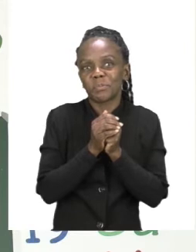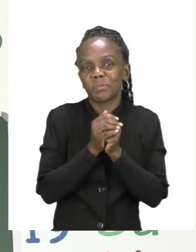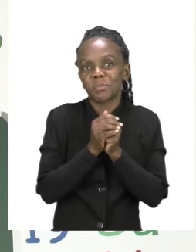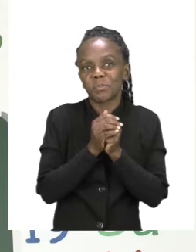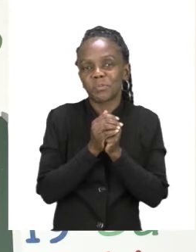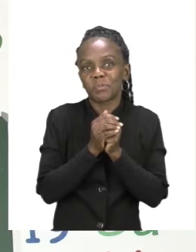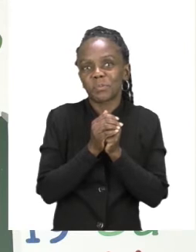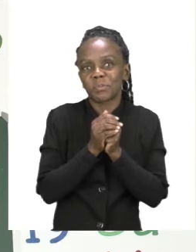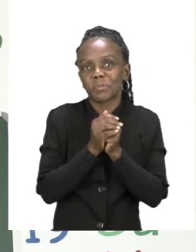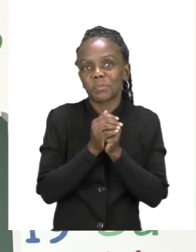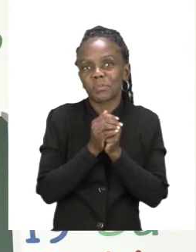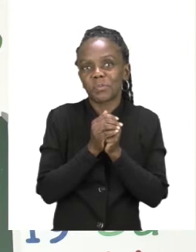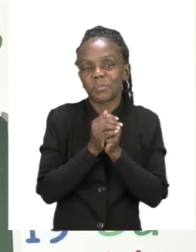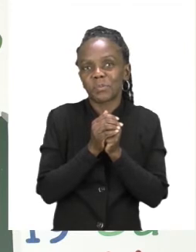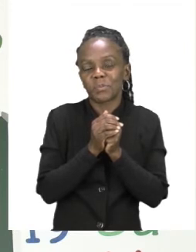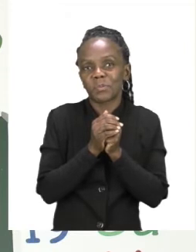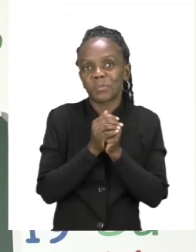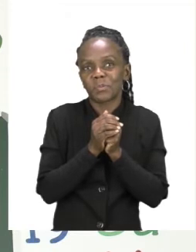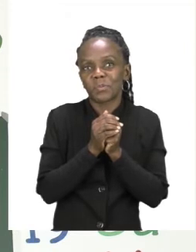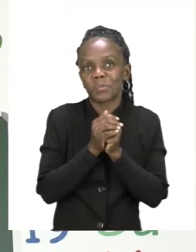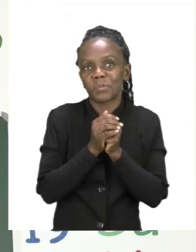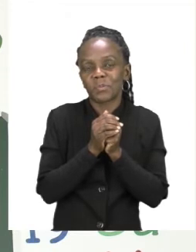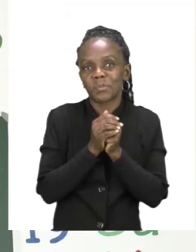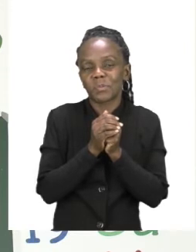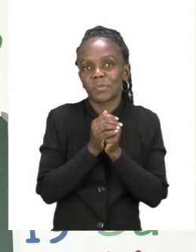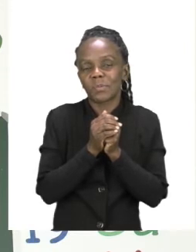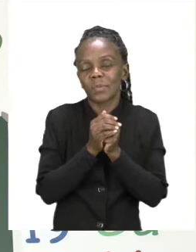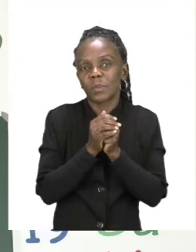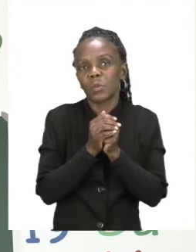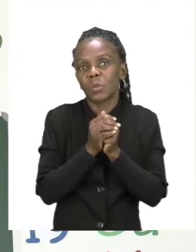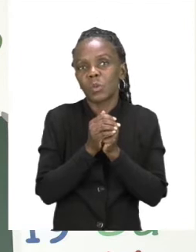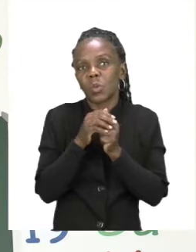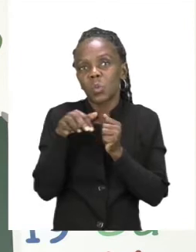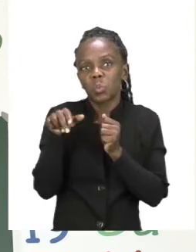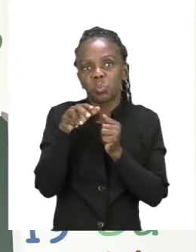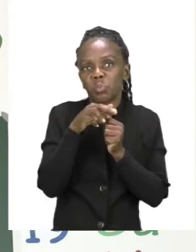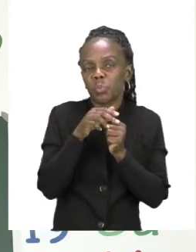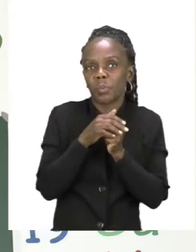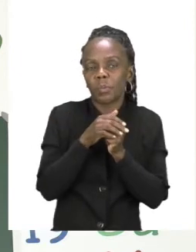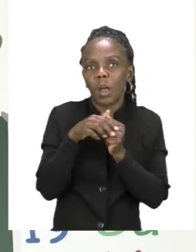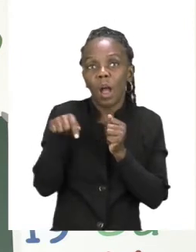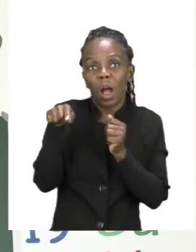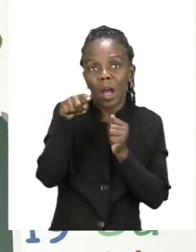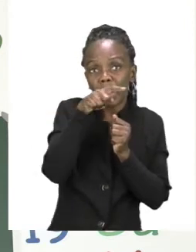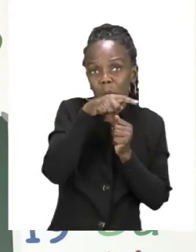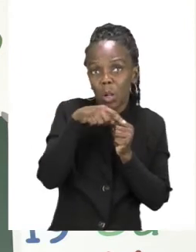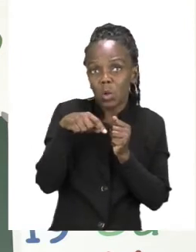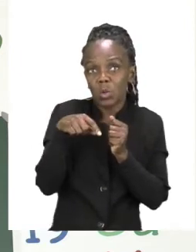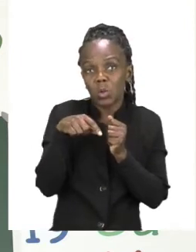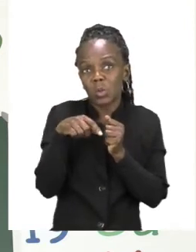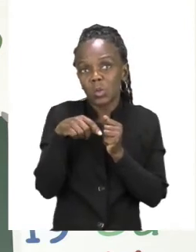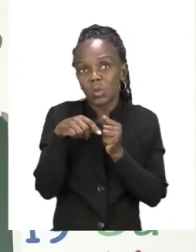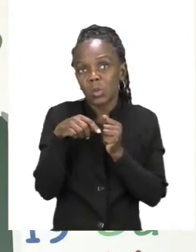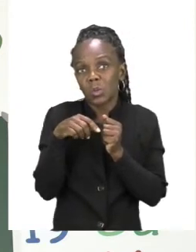I want you to go around your house and look for things that start with H. Remember